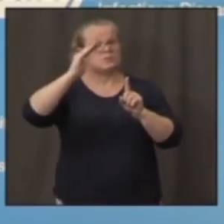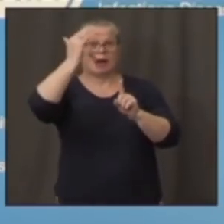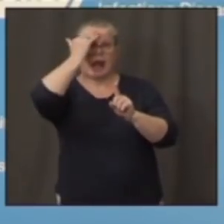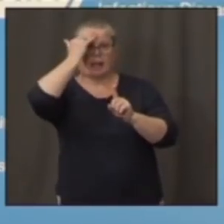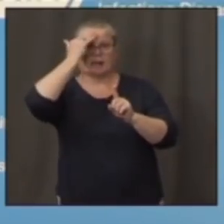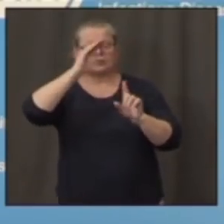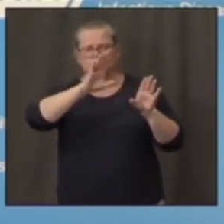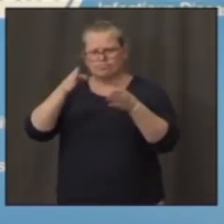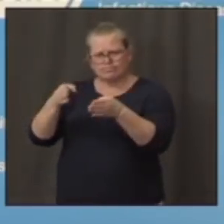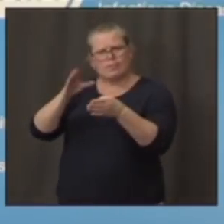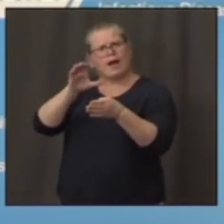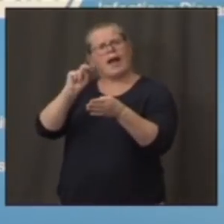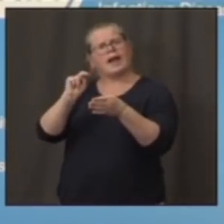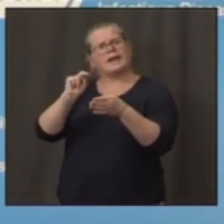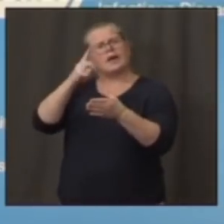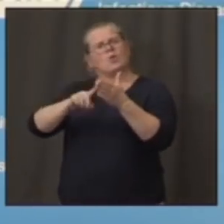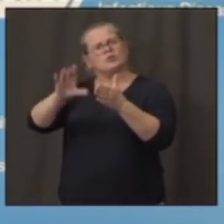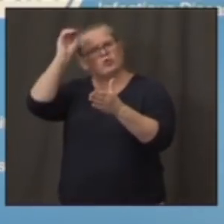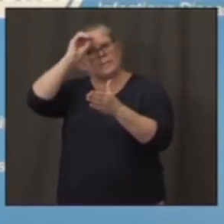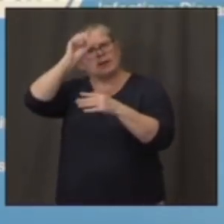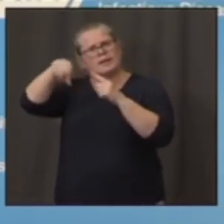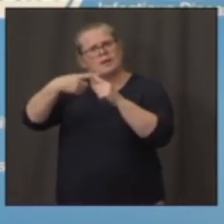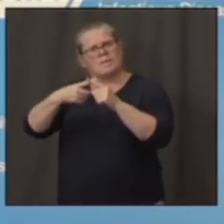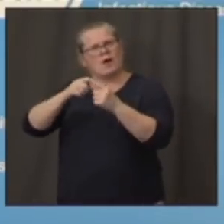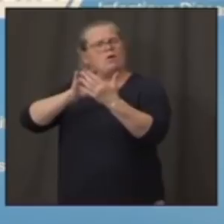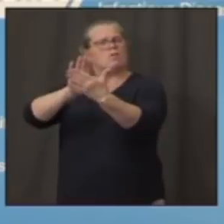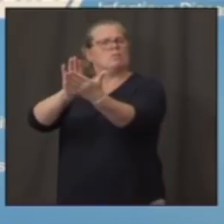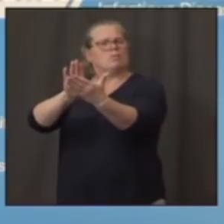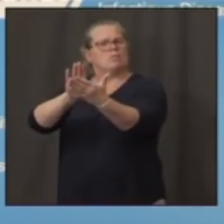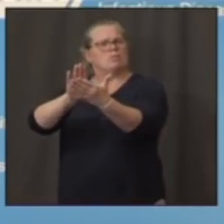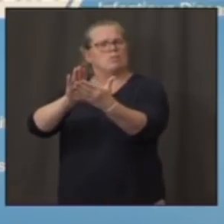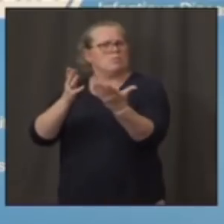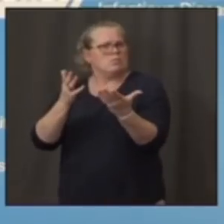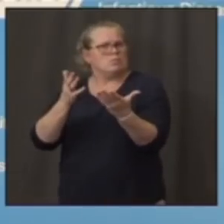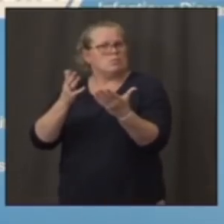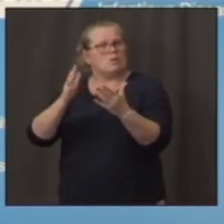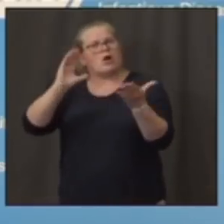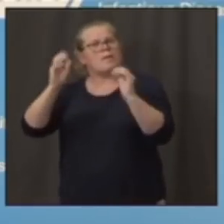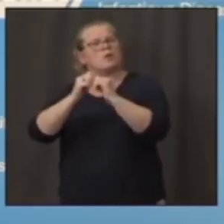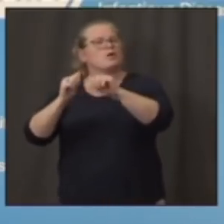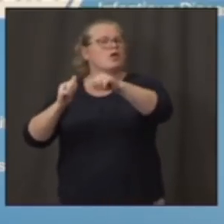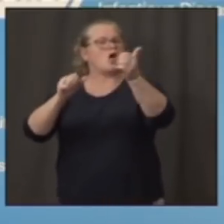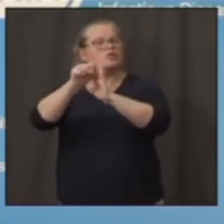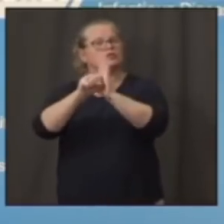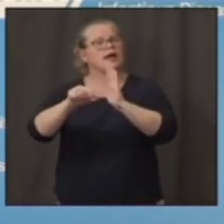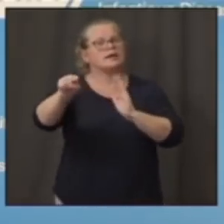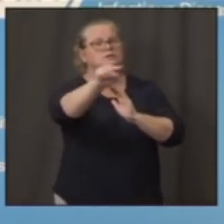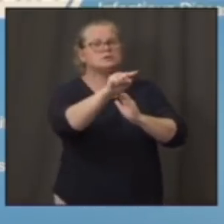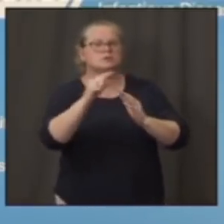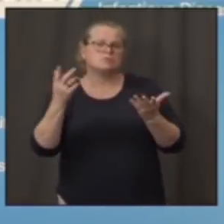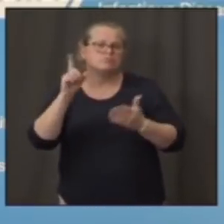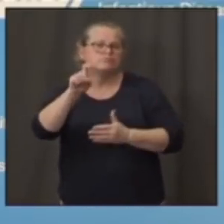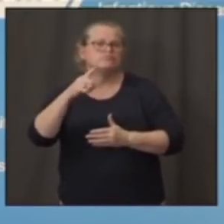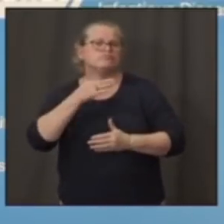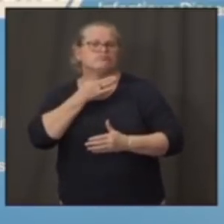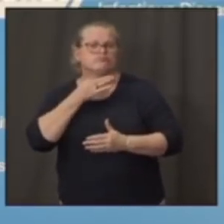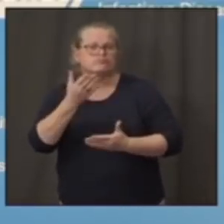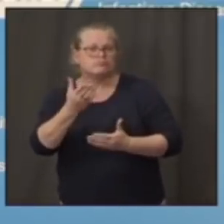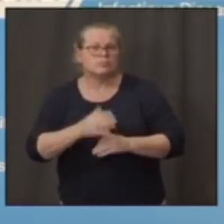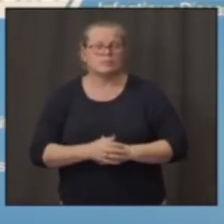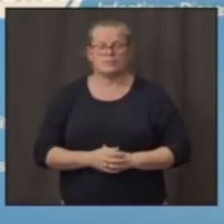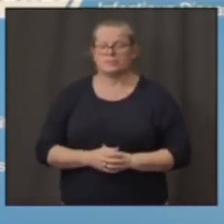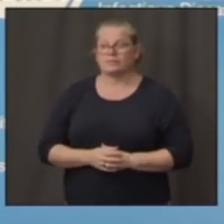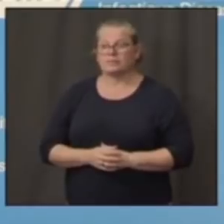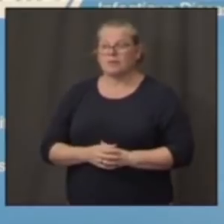states' approaches? Well, I think you did very well. mean, obviously, where you are now is in a very good place.